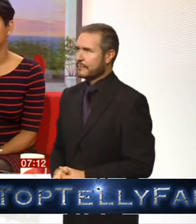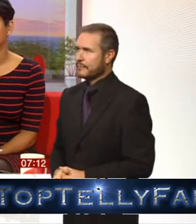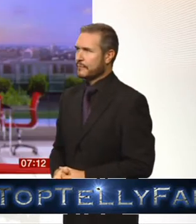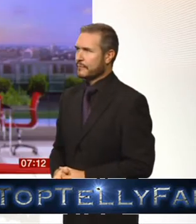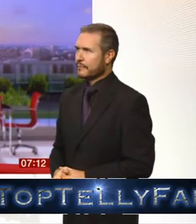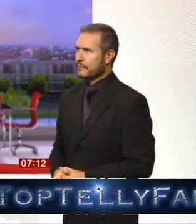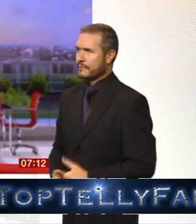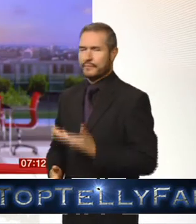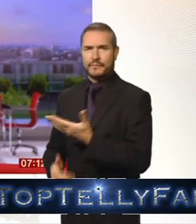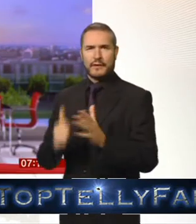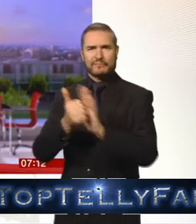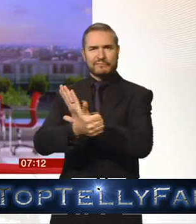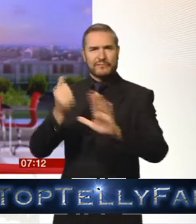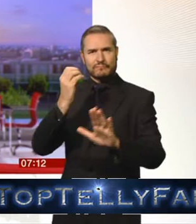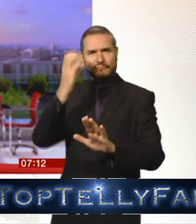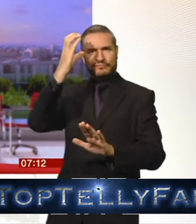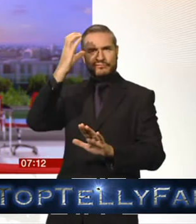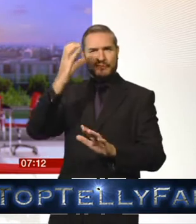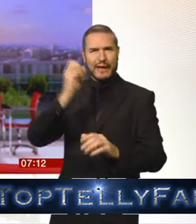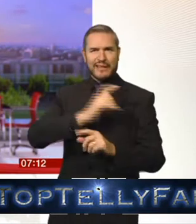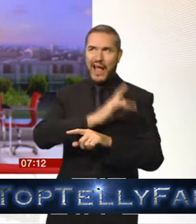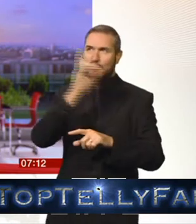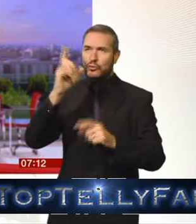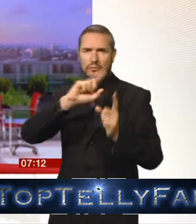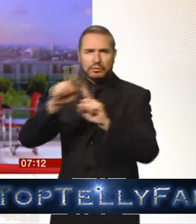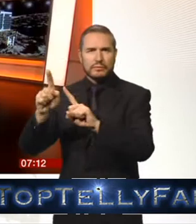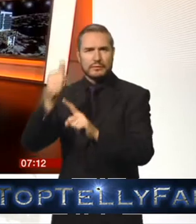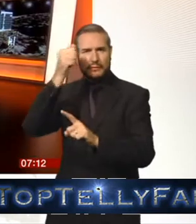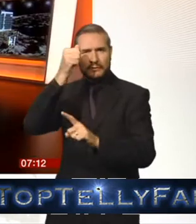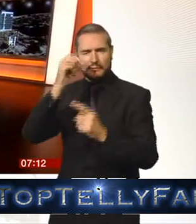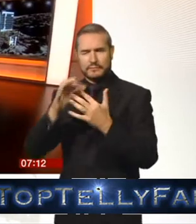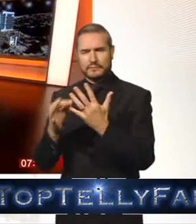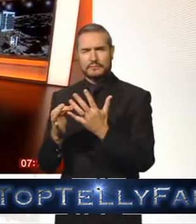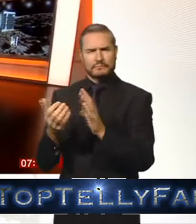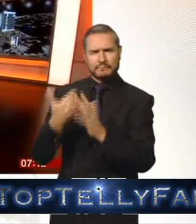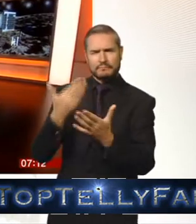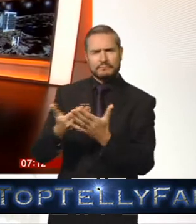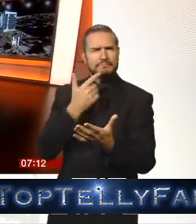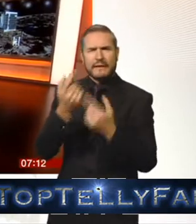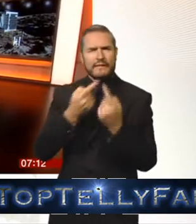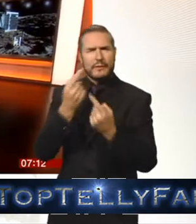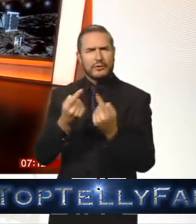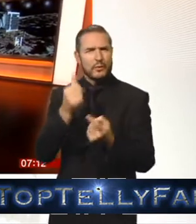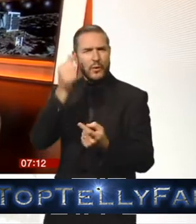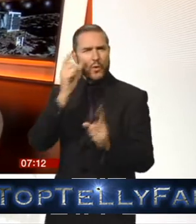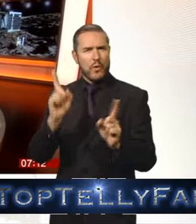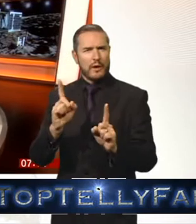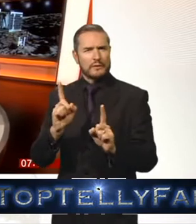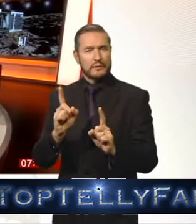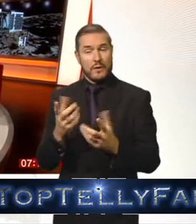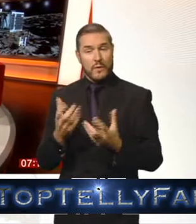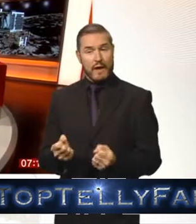astrophysicist Elizabeth Pearson now very good morning morning do you want to bring us right up to date so as it stands now